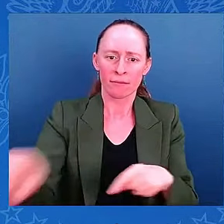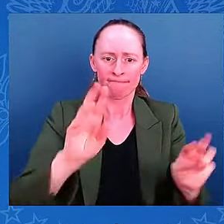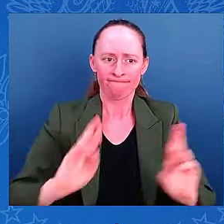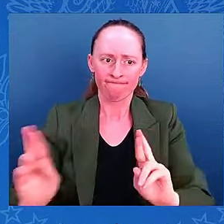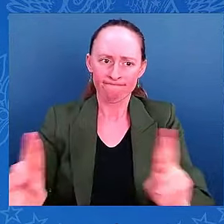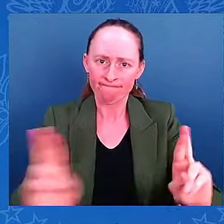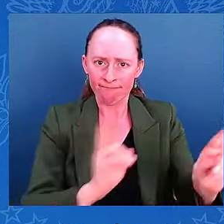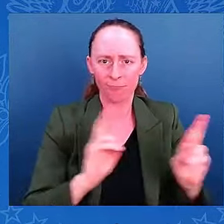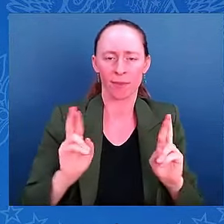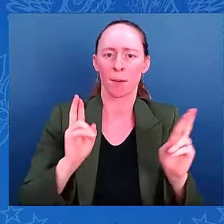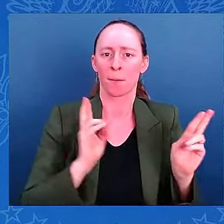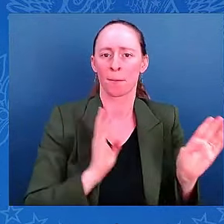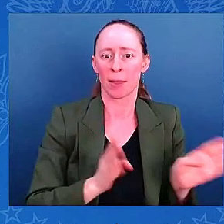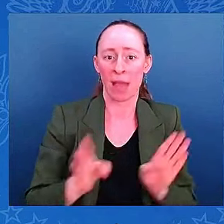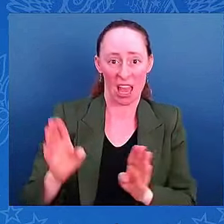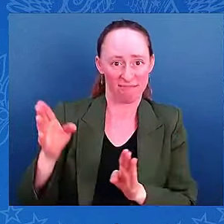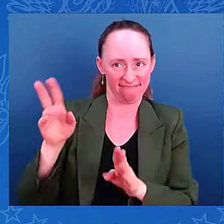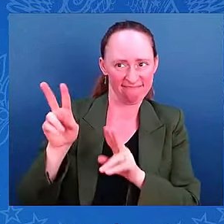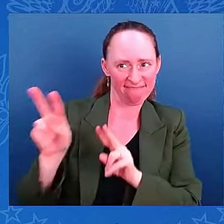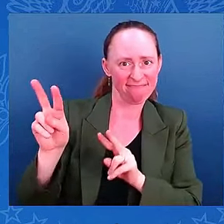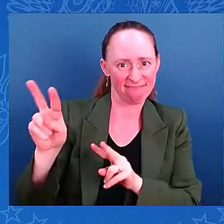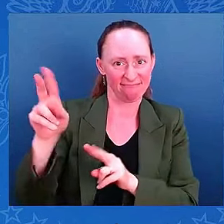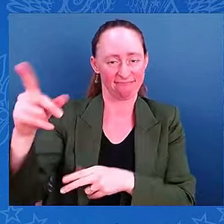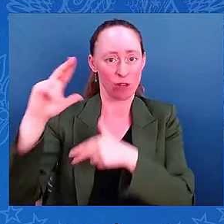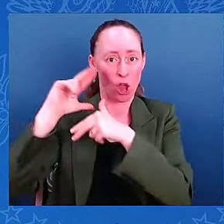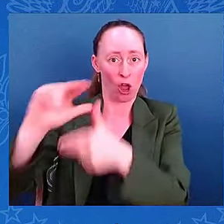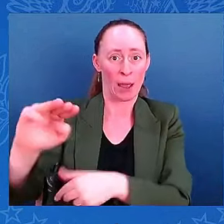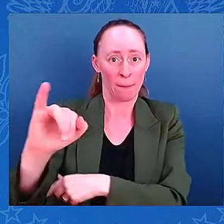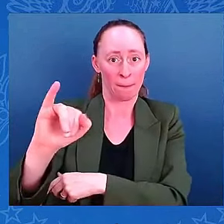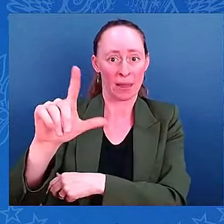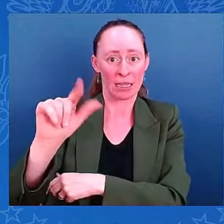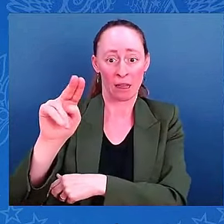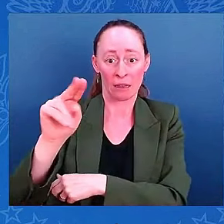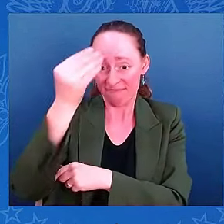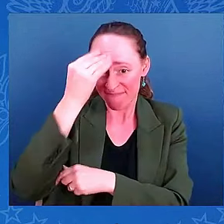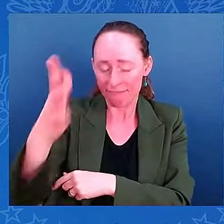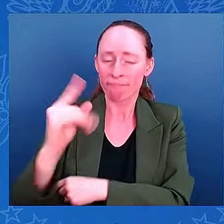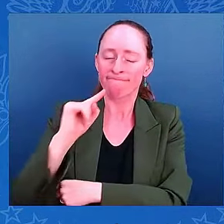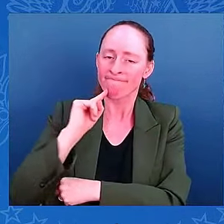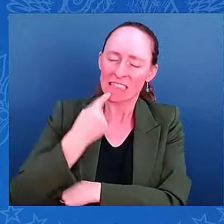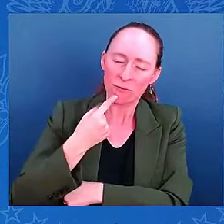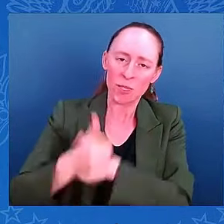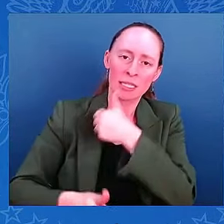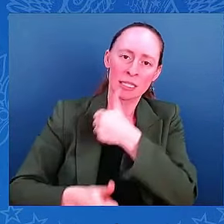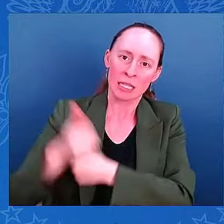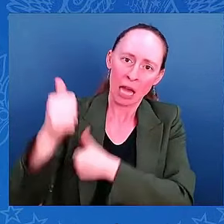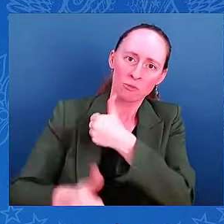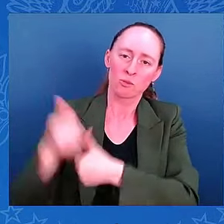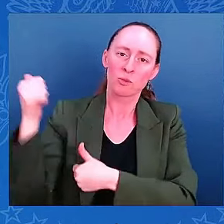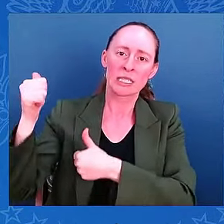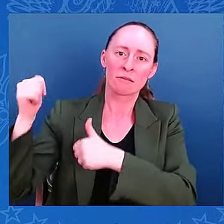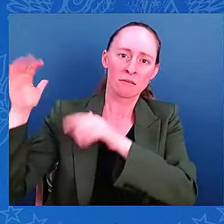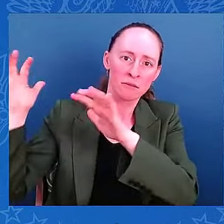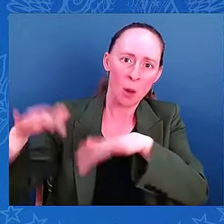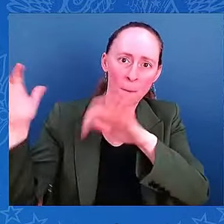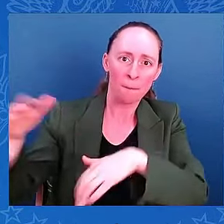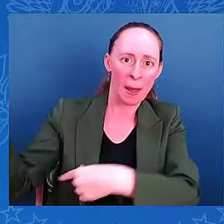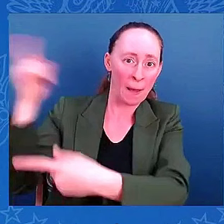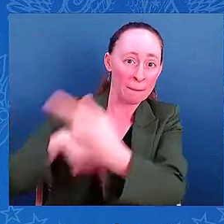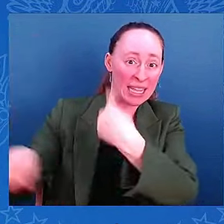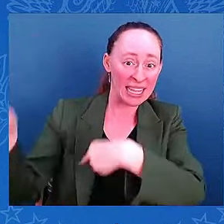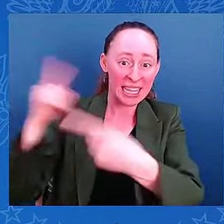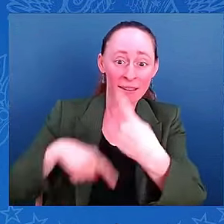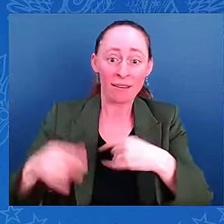Milton. This is an extremely dangerous storm and we need all of the residents that are in the path of the storm